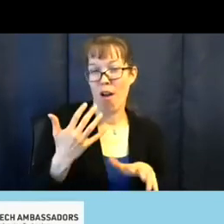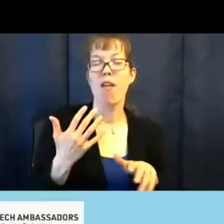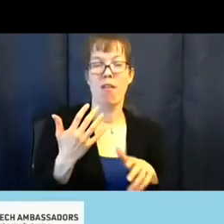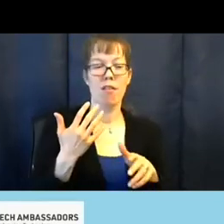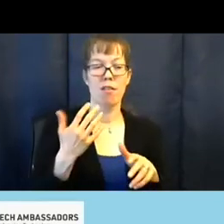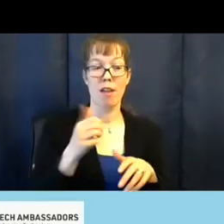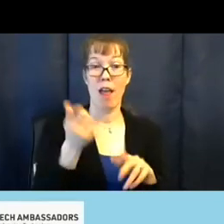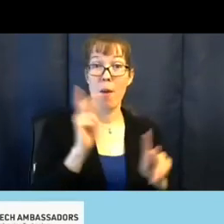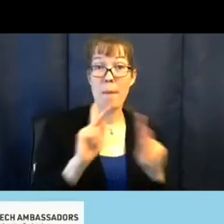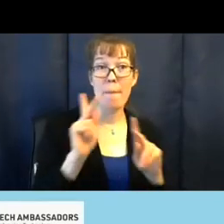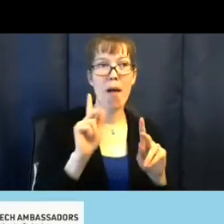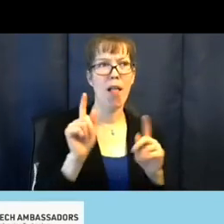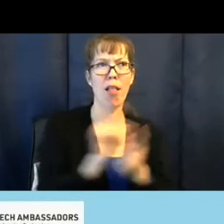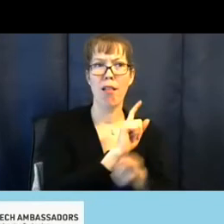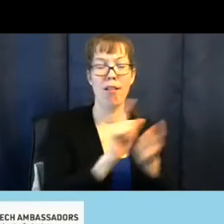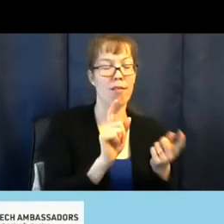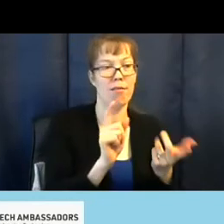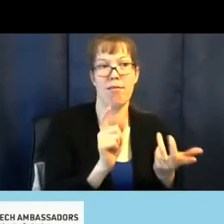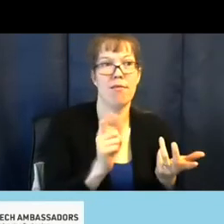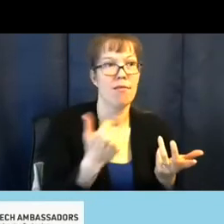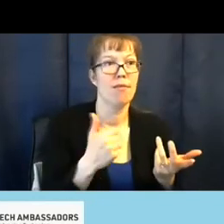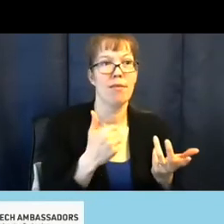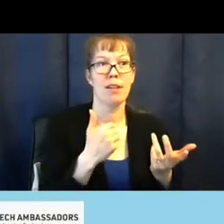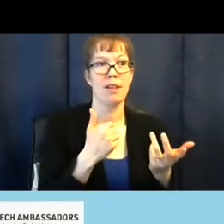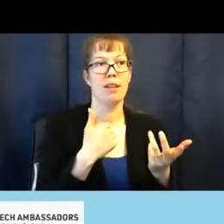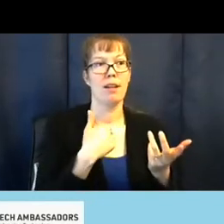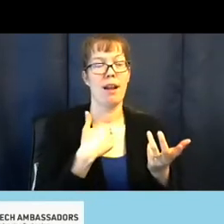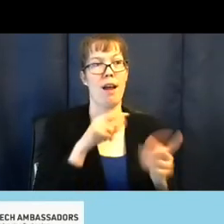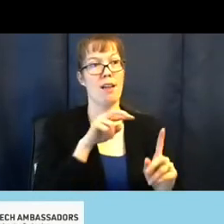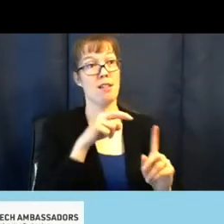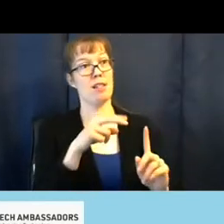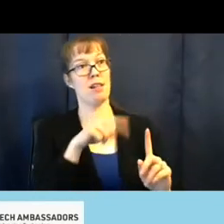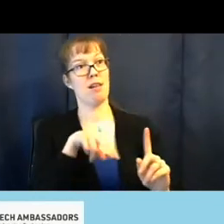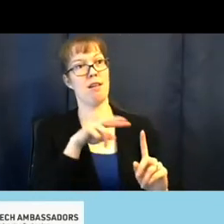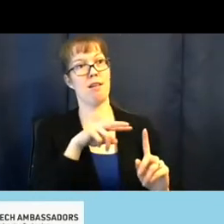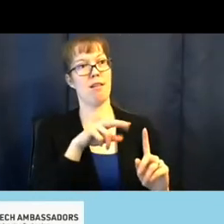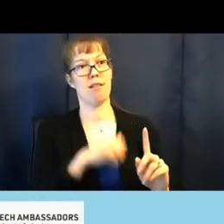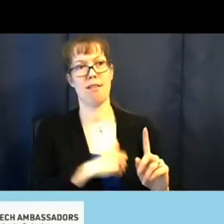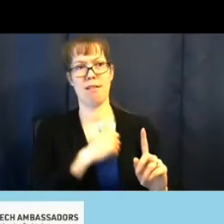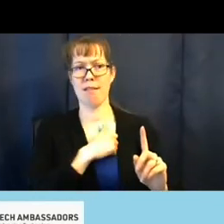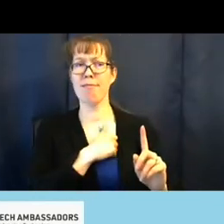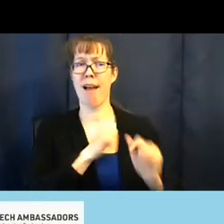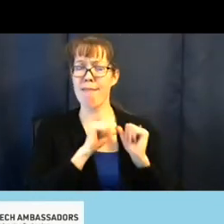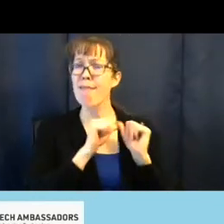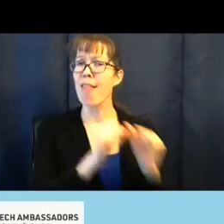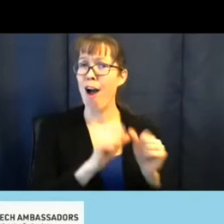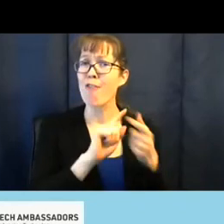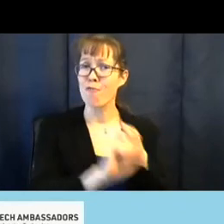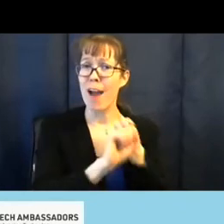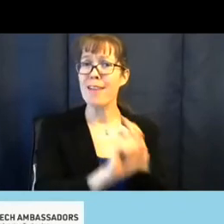that I see as lifelong friends and,